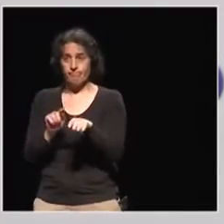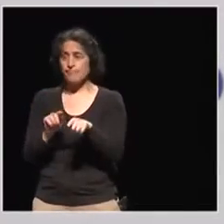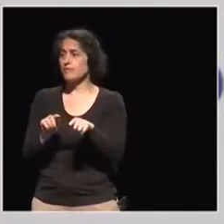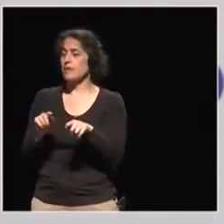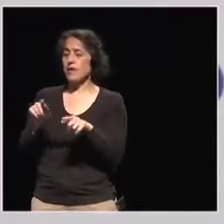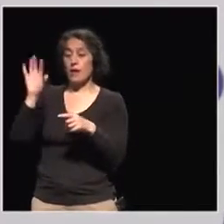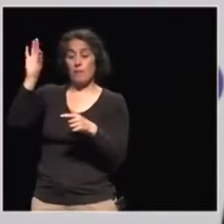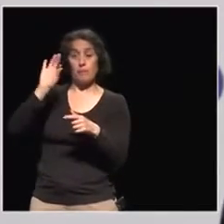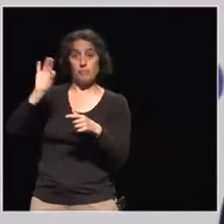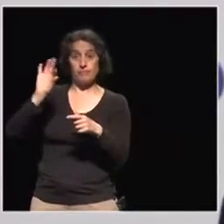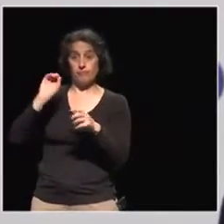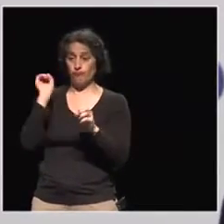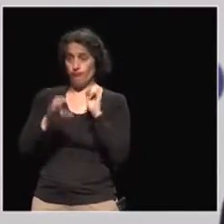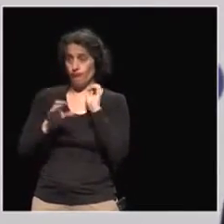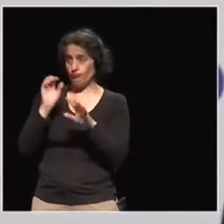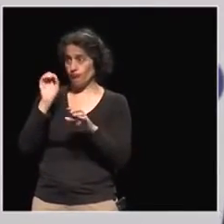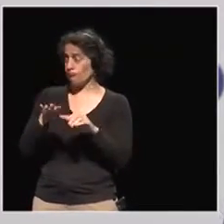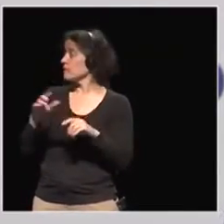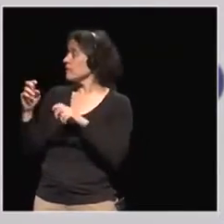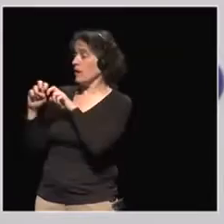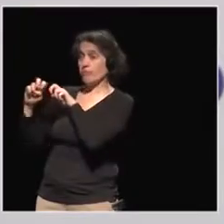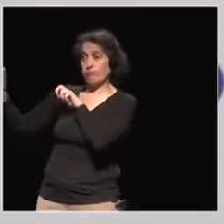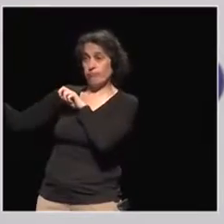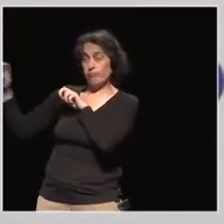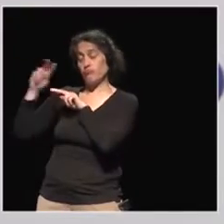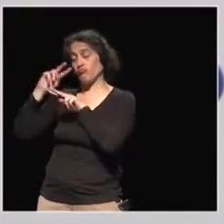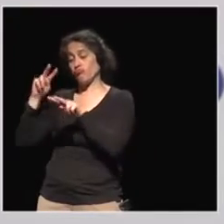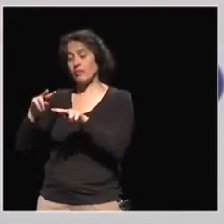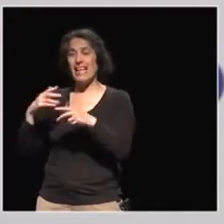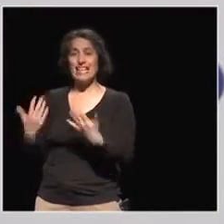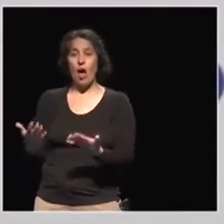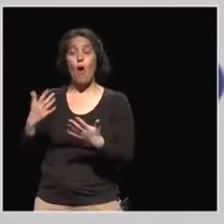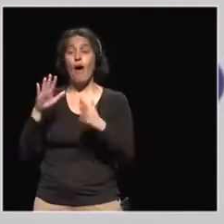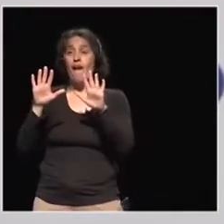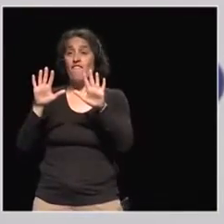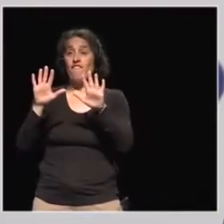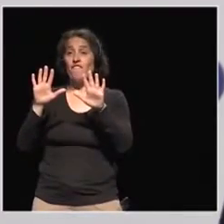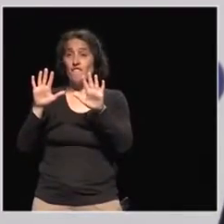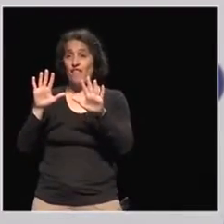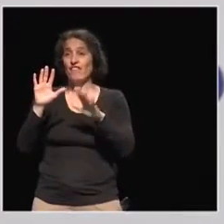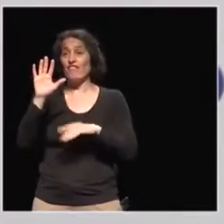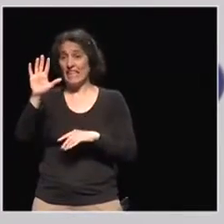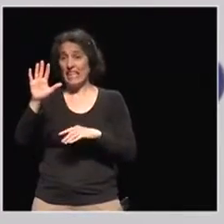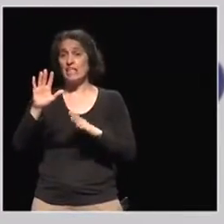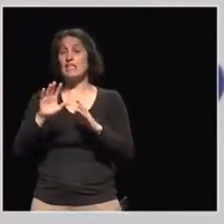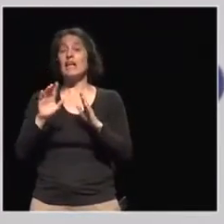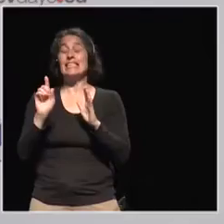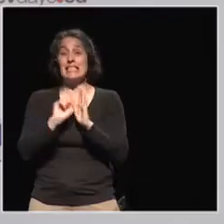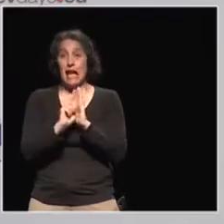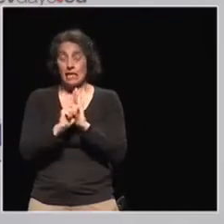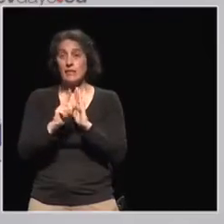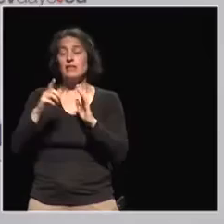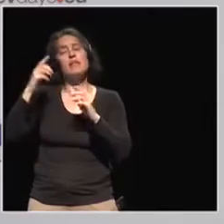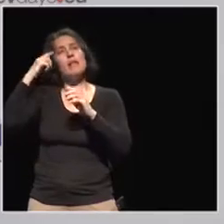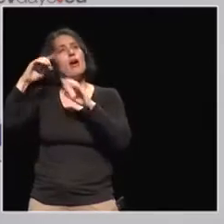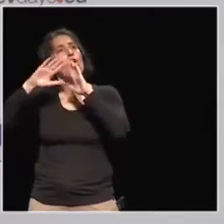to react on it. So from that moment, it's 15 seconds, you can start typing the words you associate